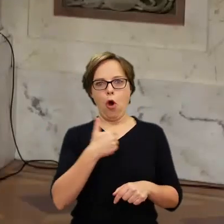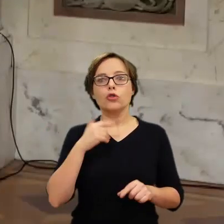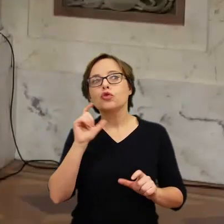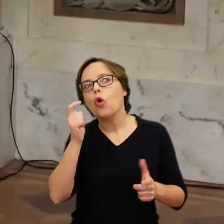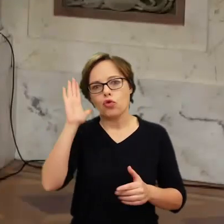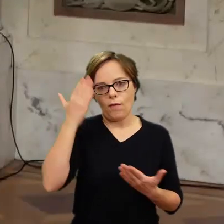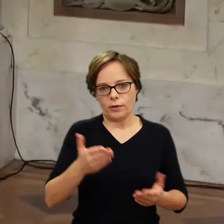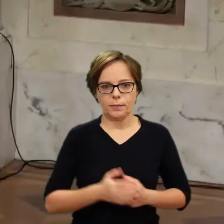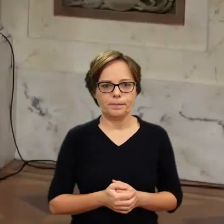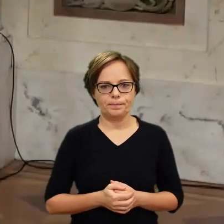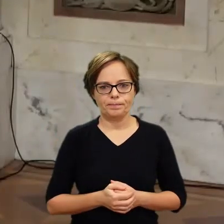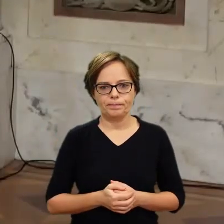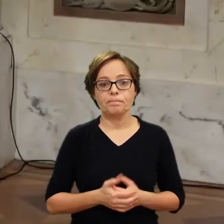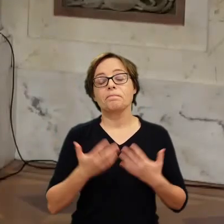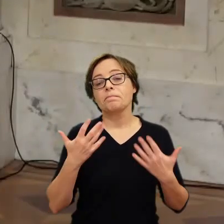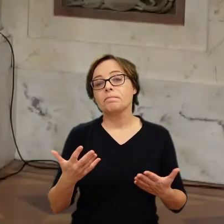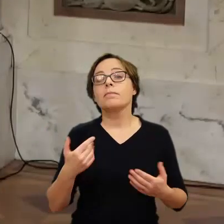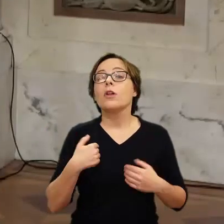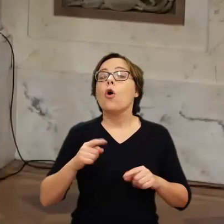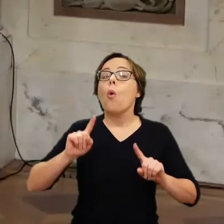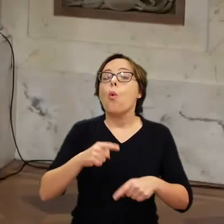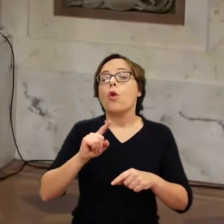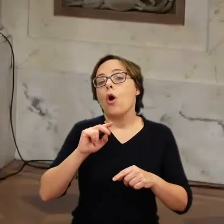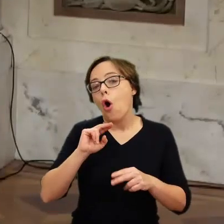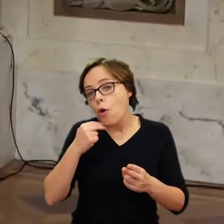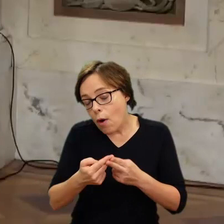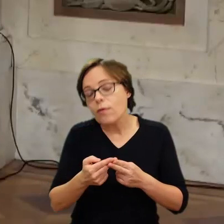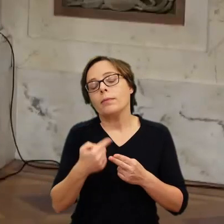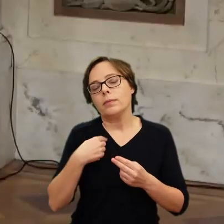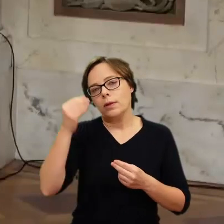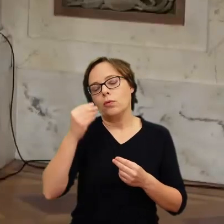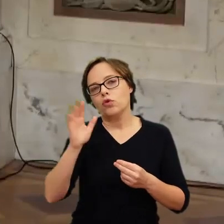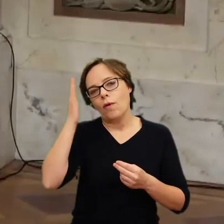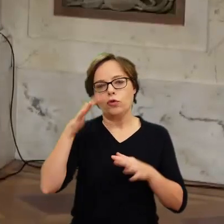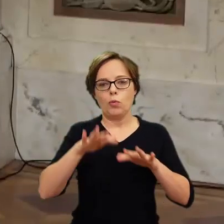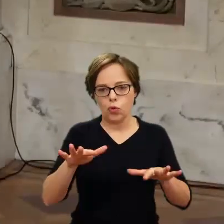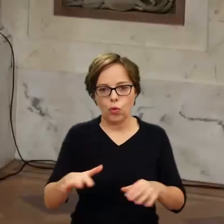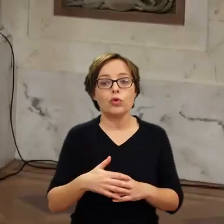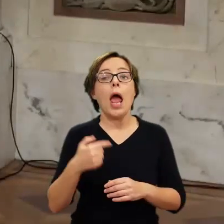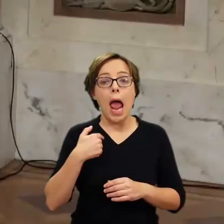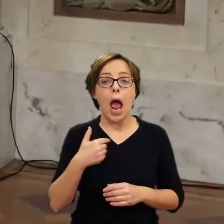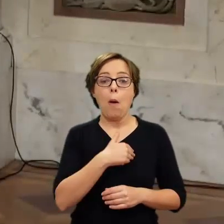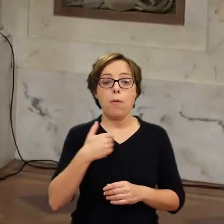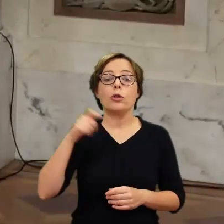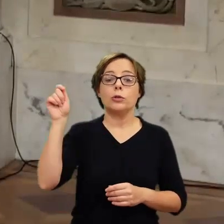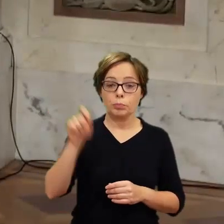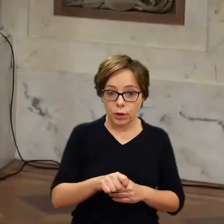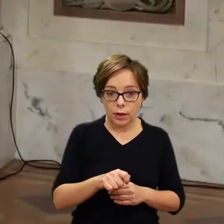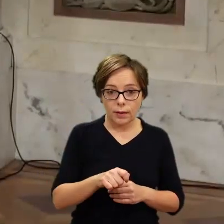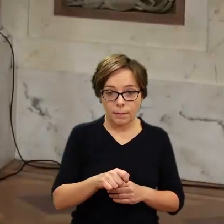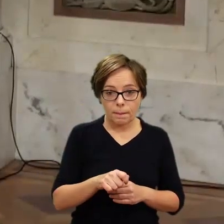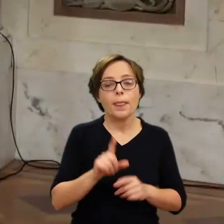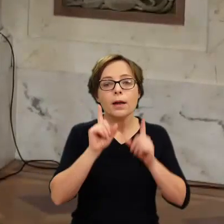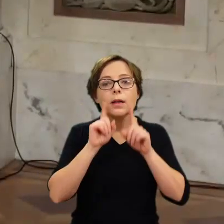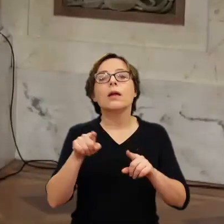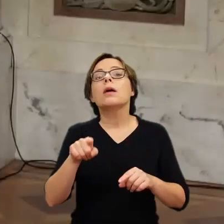short answer is a lot. It's fair to say that before I came to Poland for a project, you know, the project wasn't